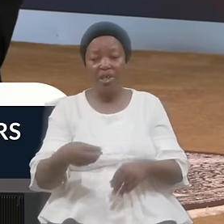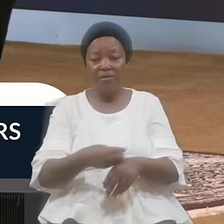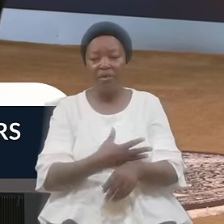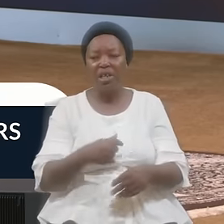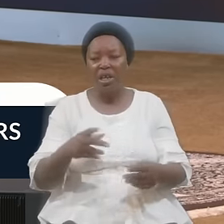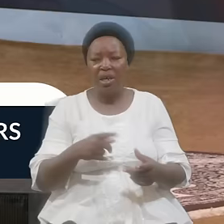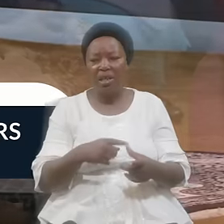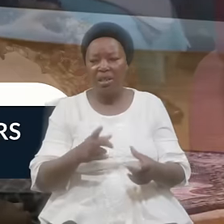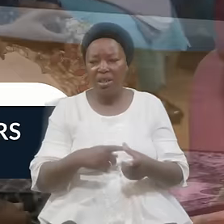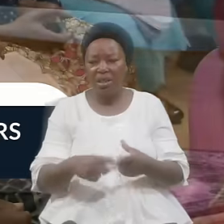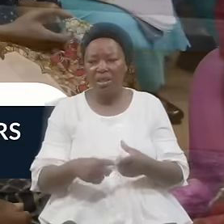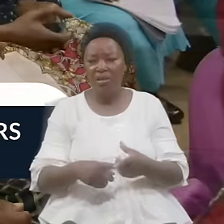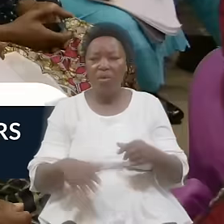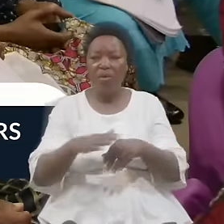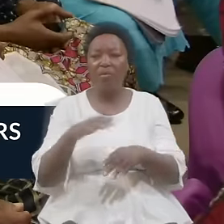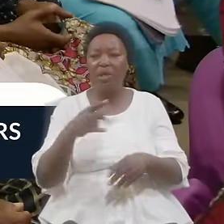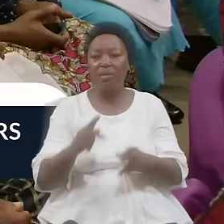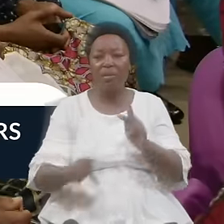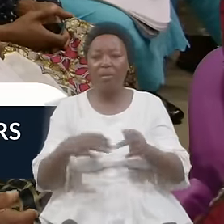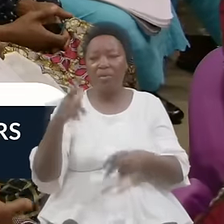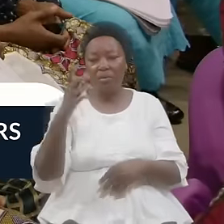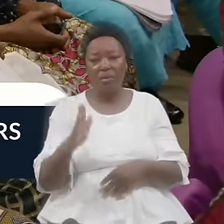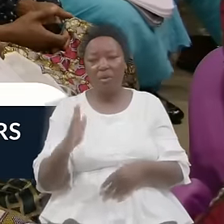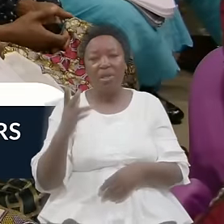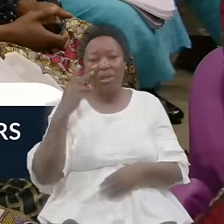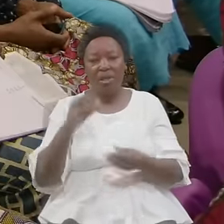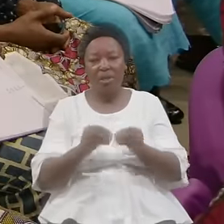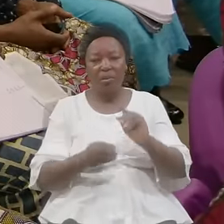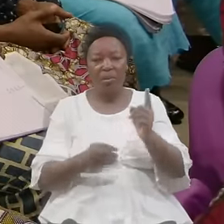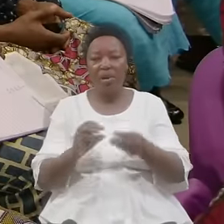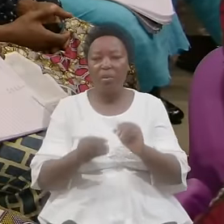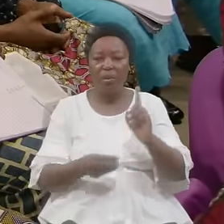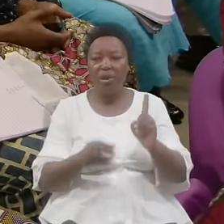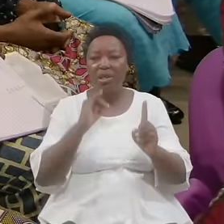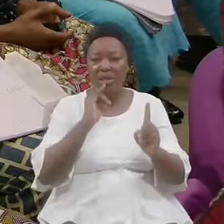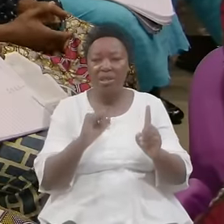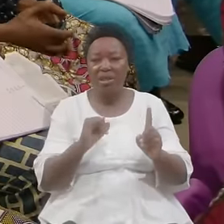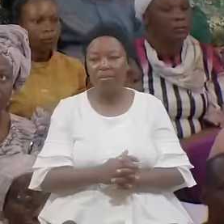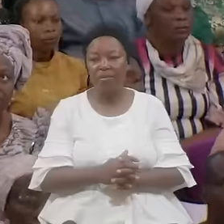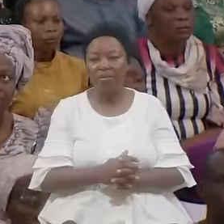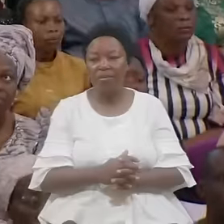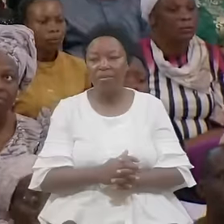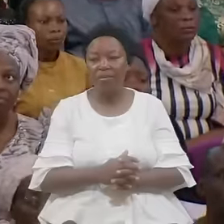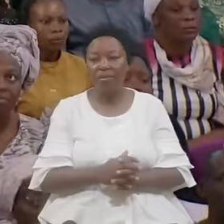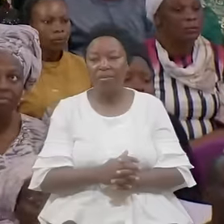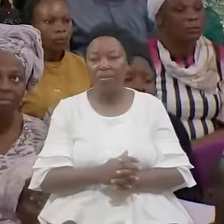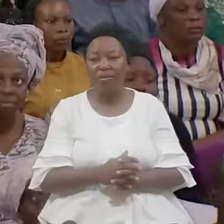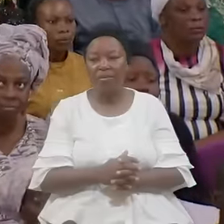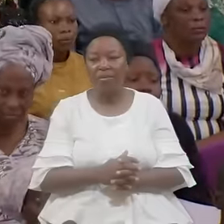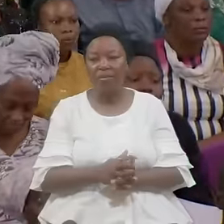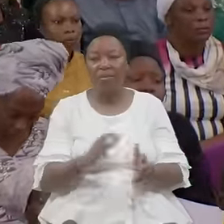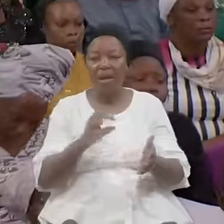People Look At Number One Number One We're Looking At Excluding